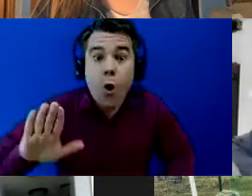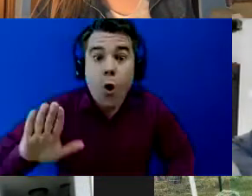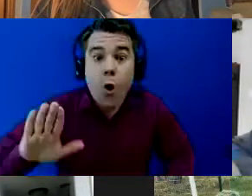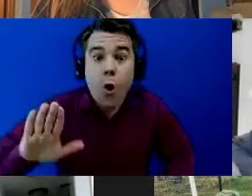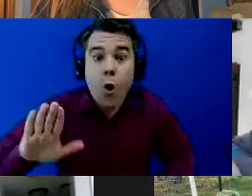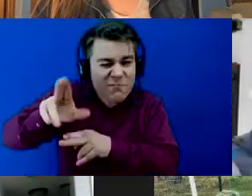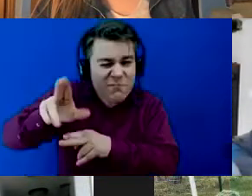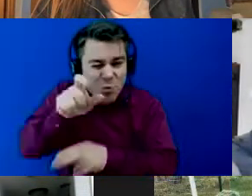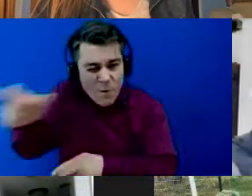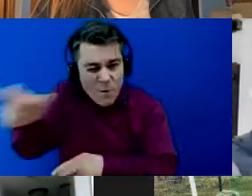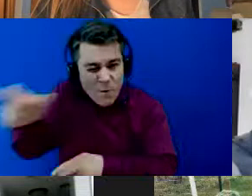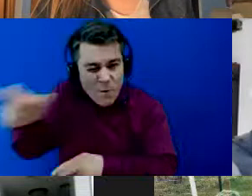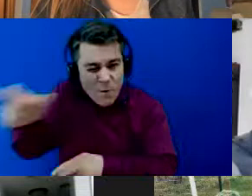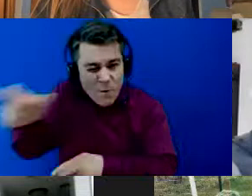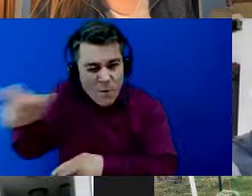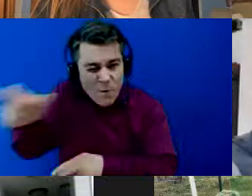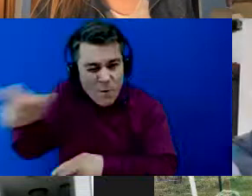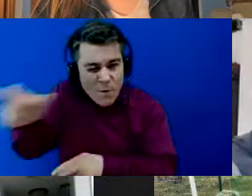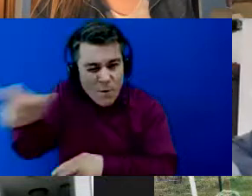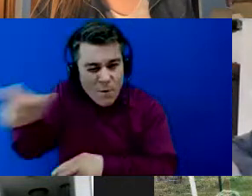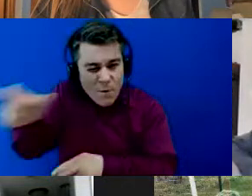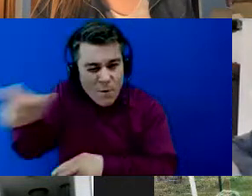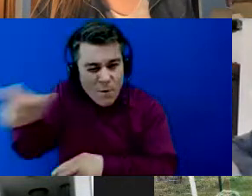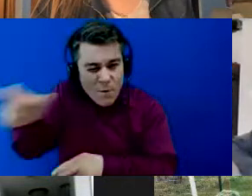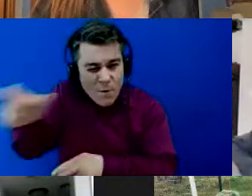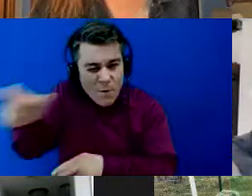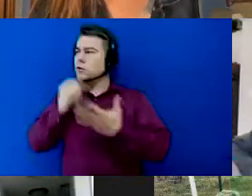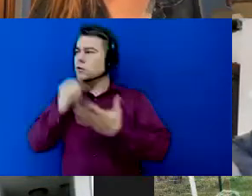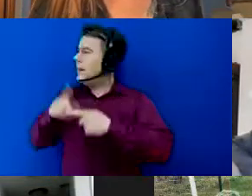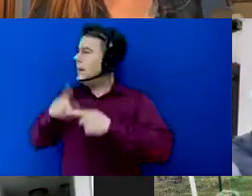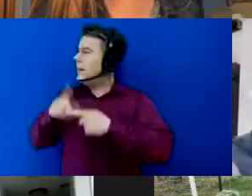in your id and all that stuff i should learn sign language like i really should